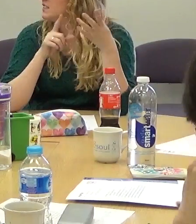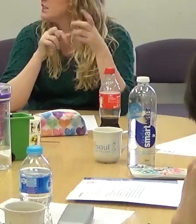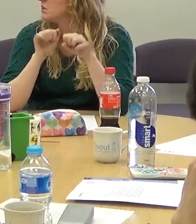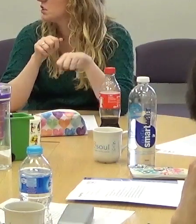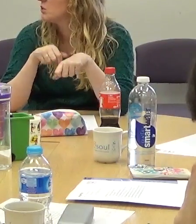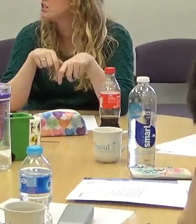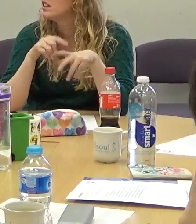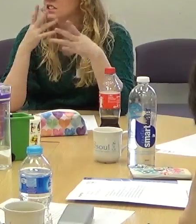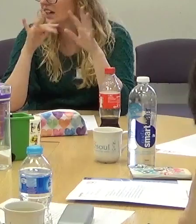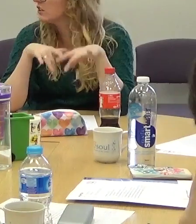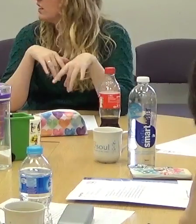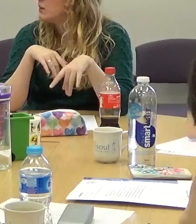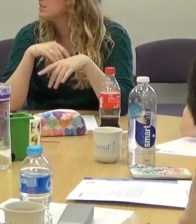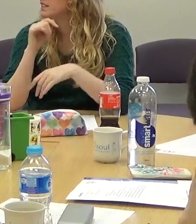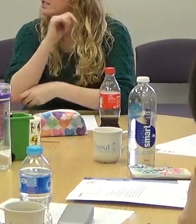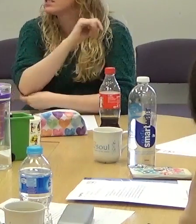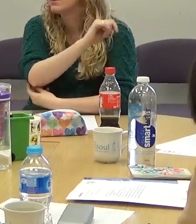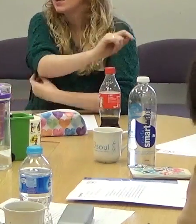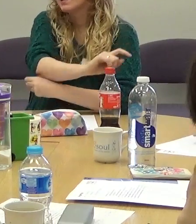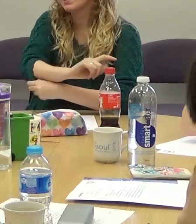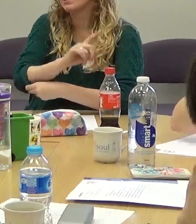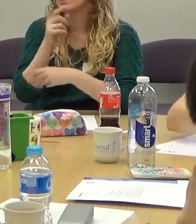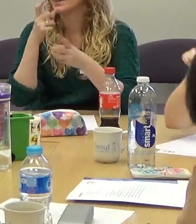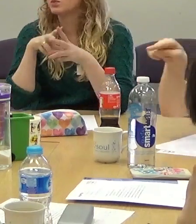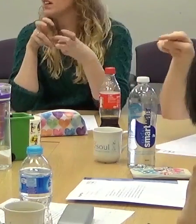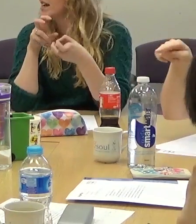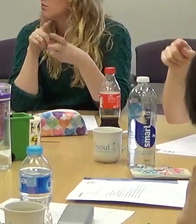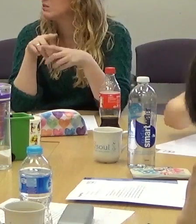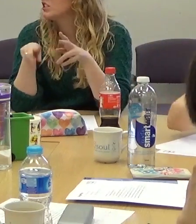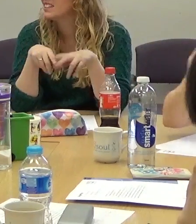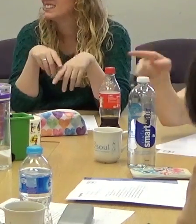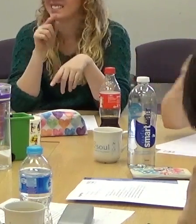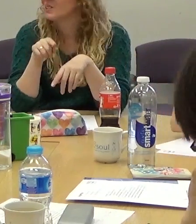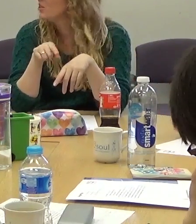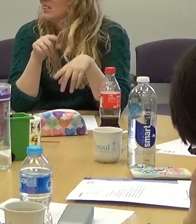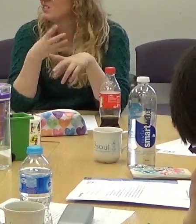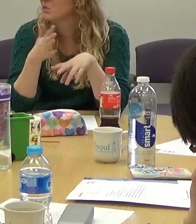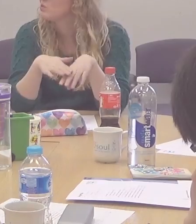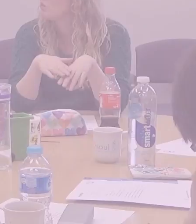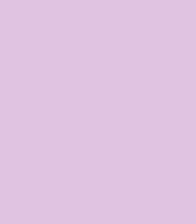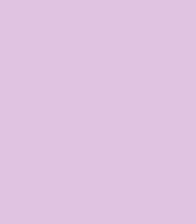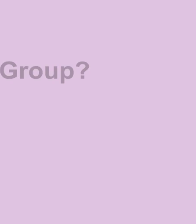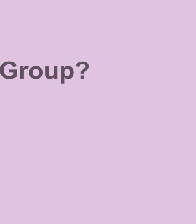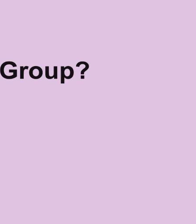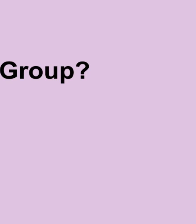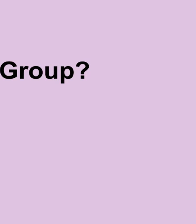take moment to I'm we're going to your so believe it's really and the you.